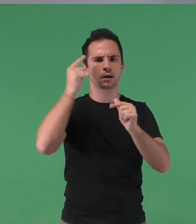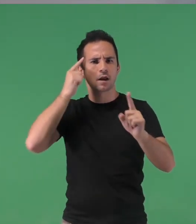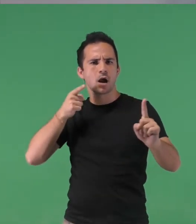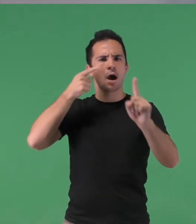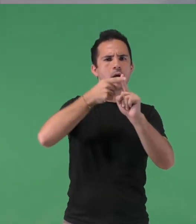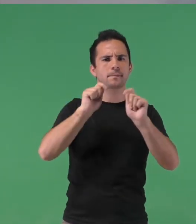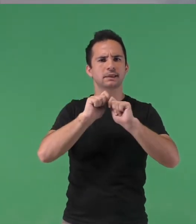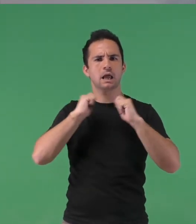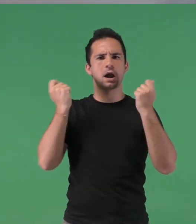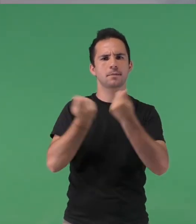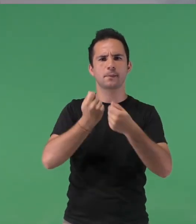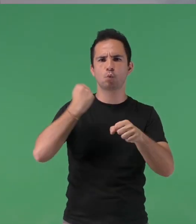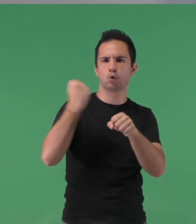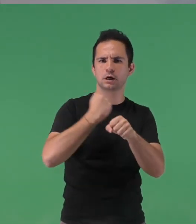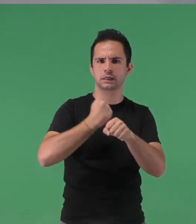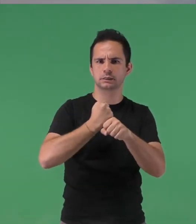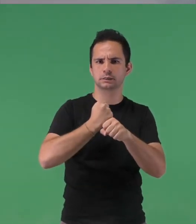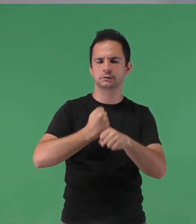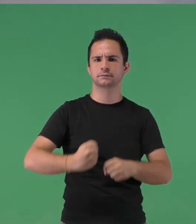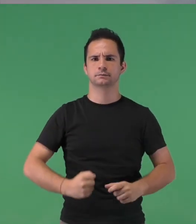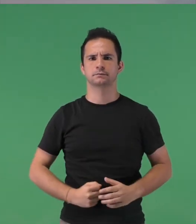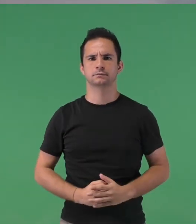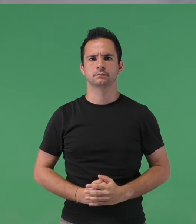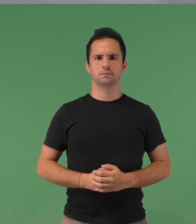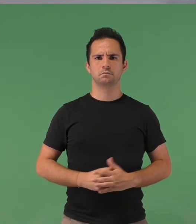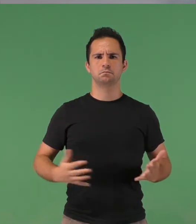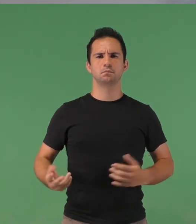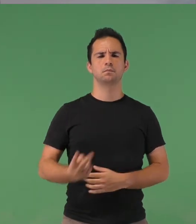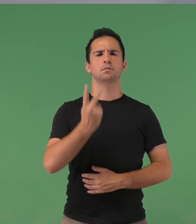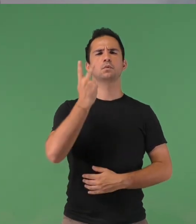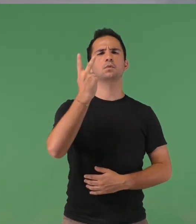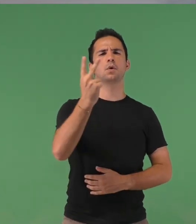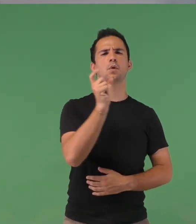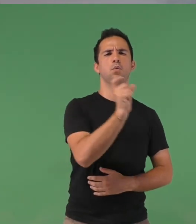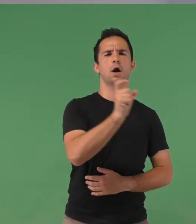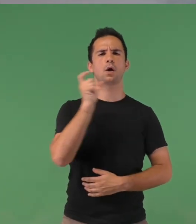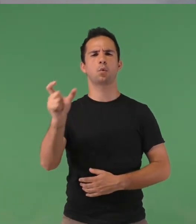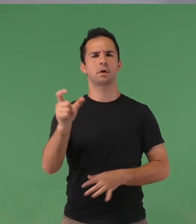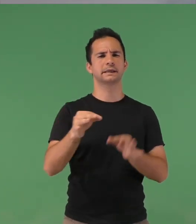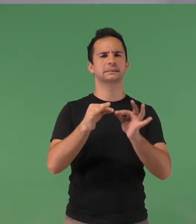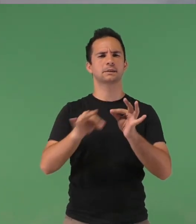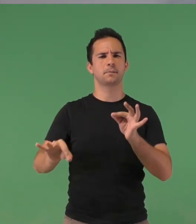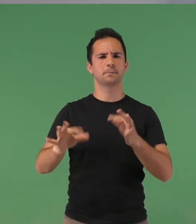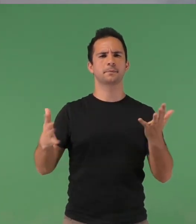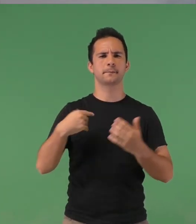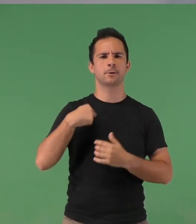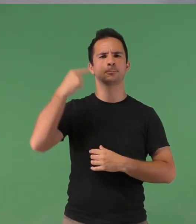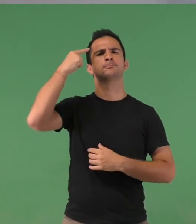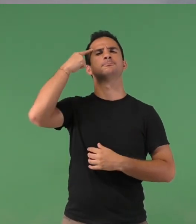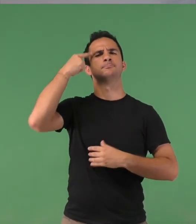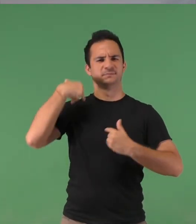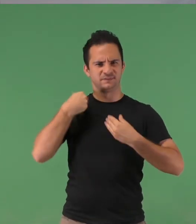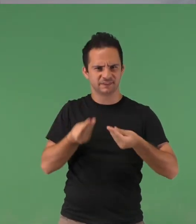for closure my team and I have two simple words as a piece of advice for you vision